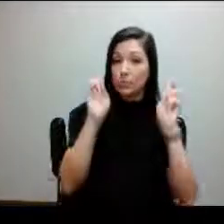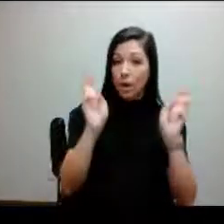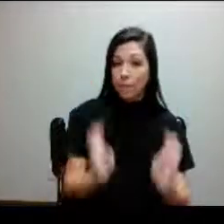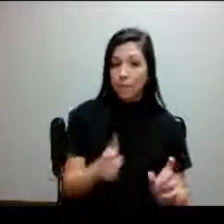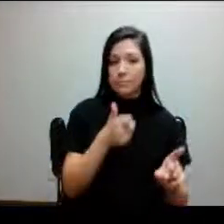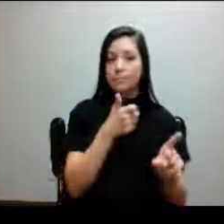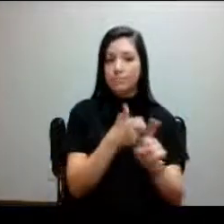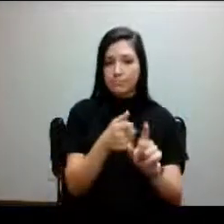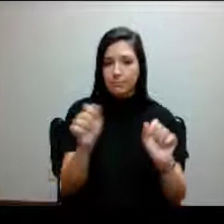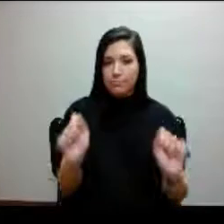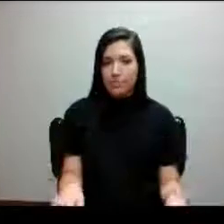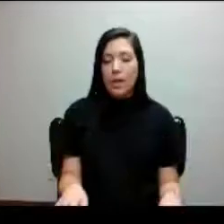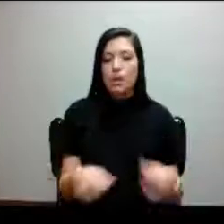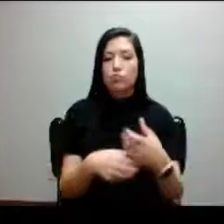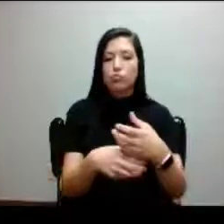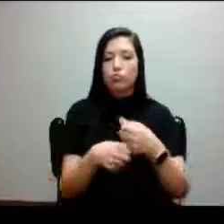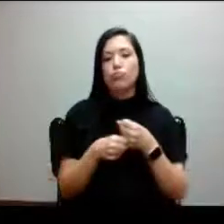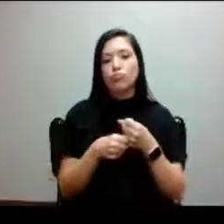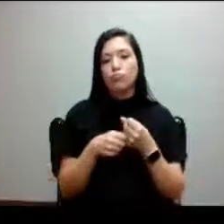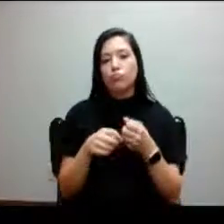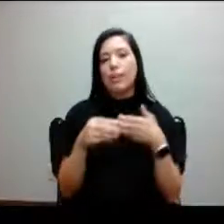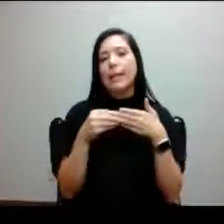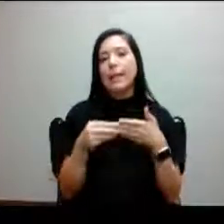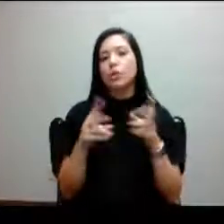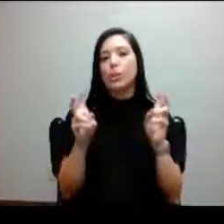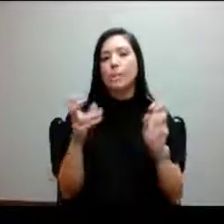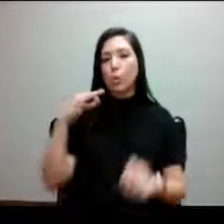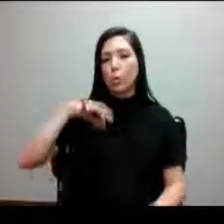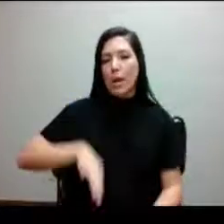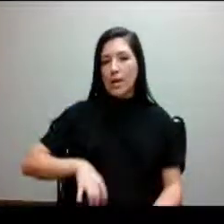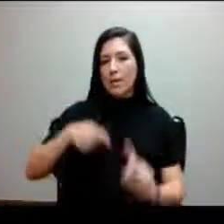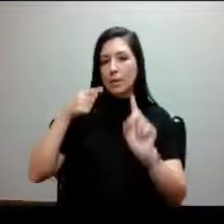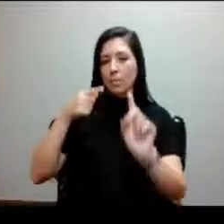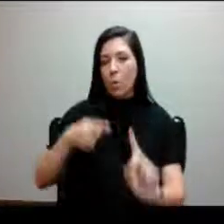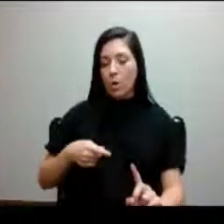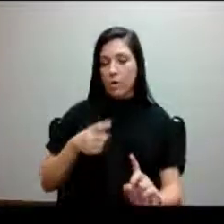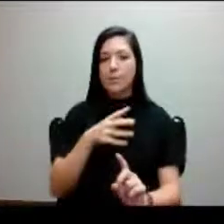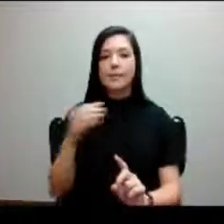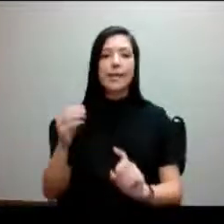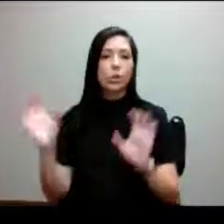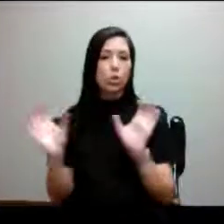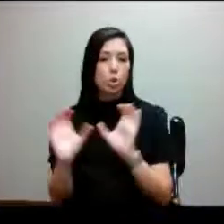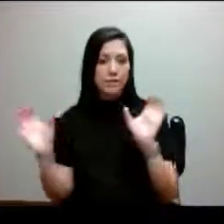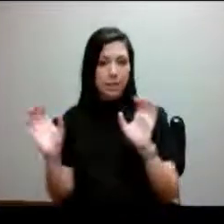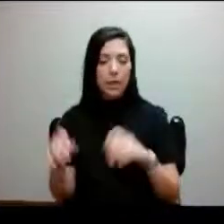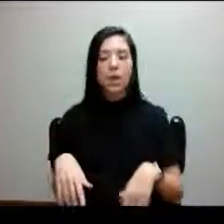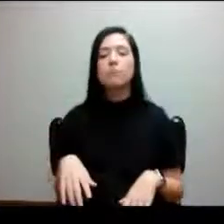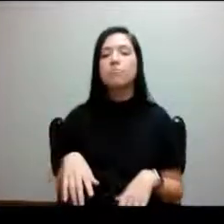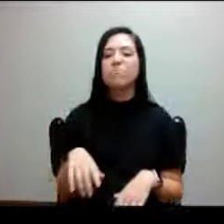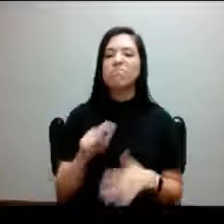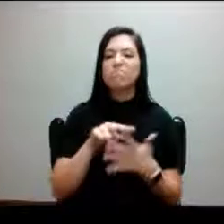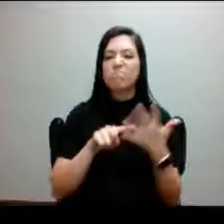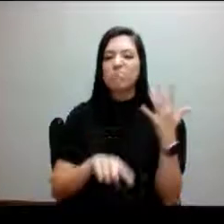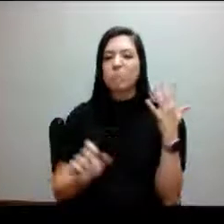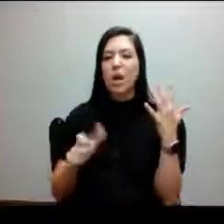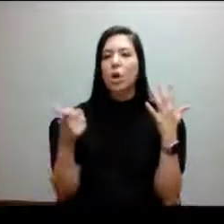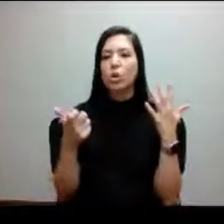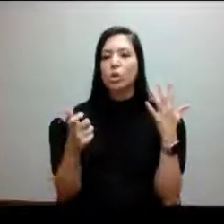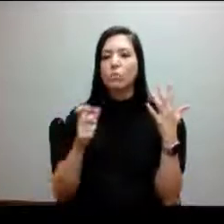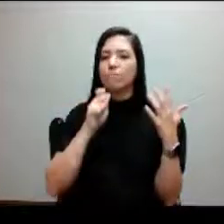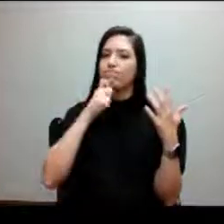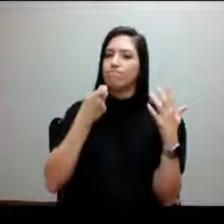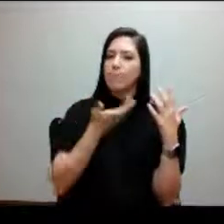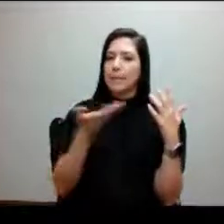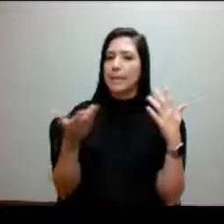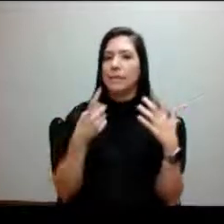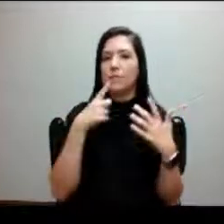receive some leadership credit points and a little certificate and some other goodies for participating